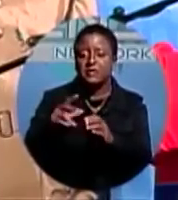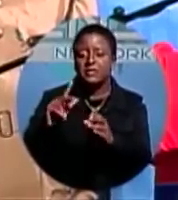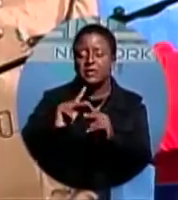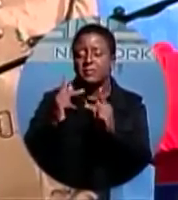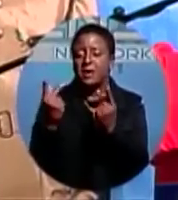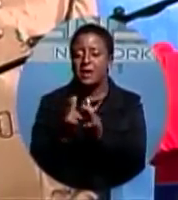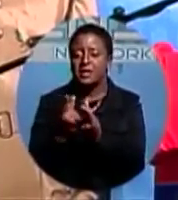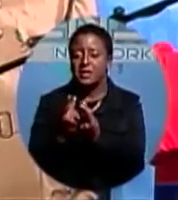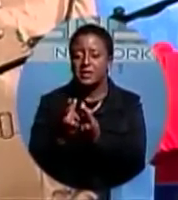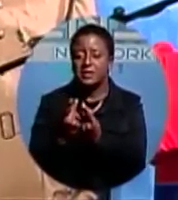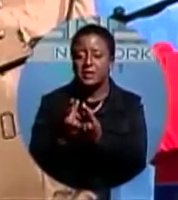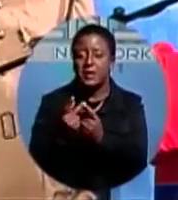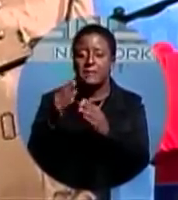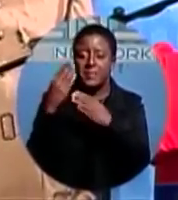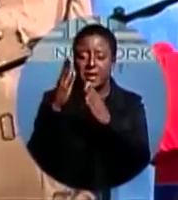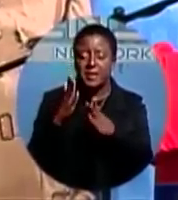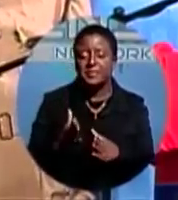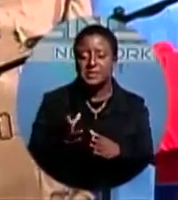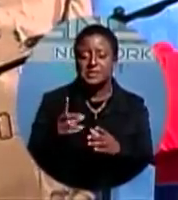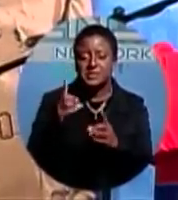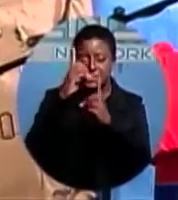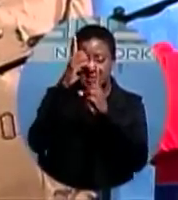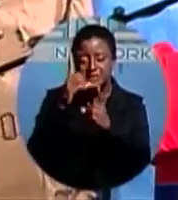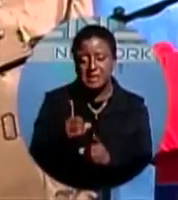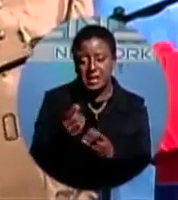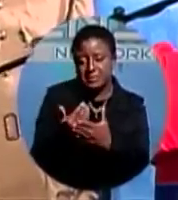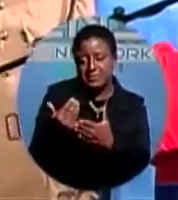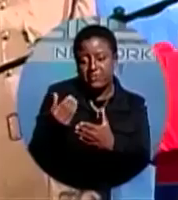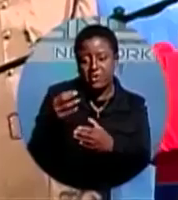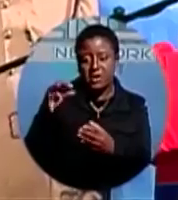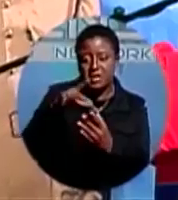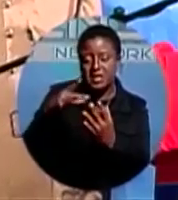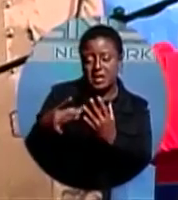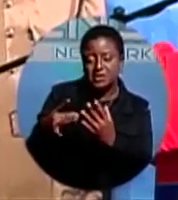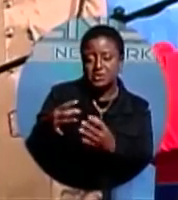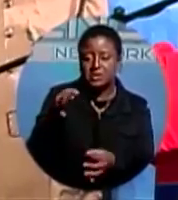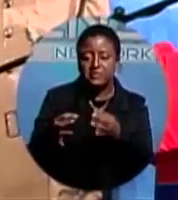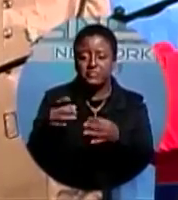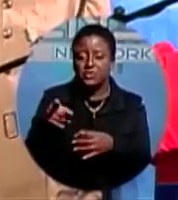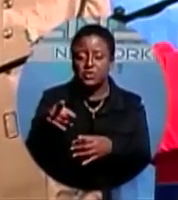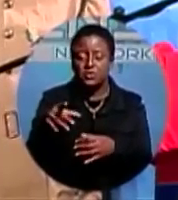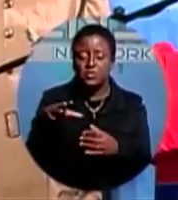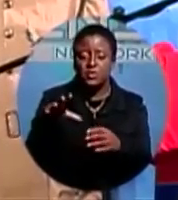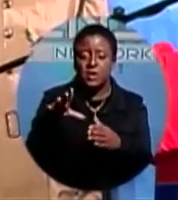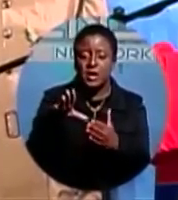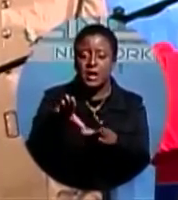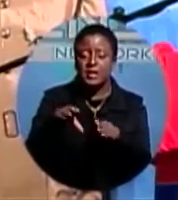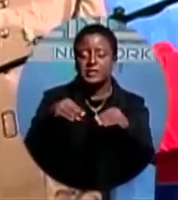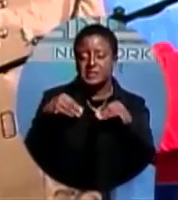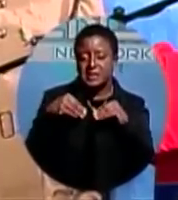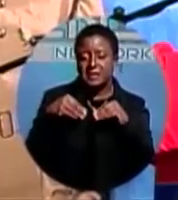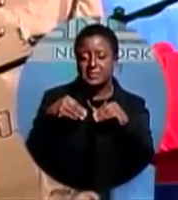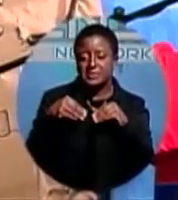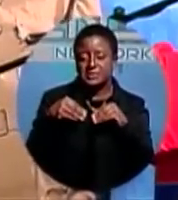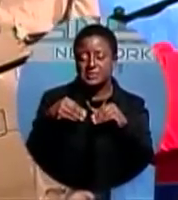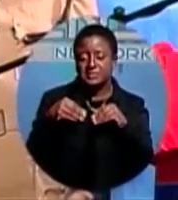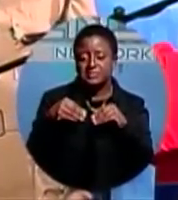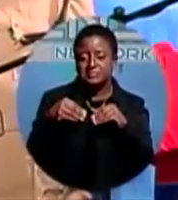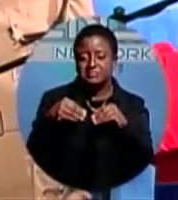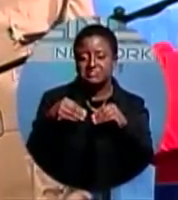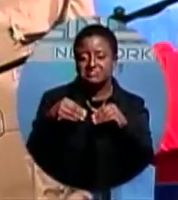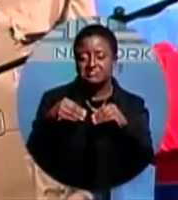you must decide before the election whether you find acceptable or unacceptable such an